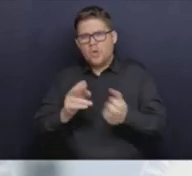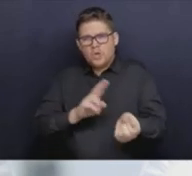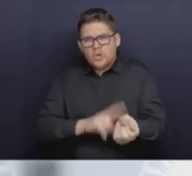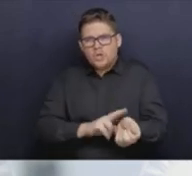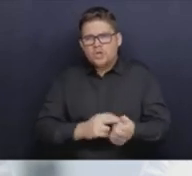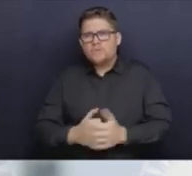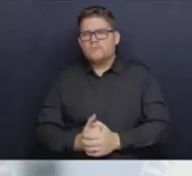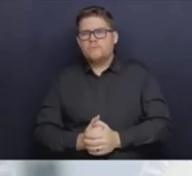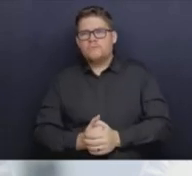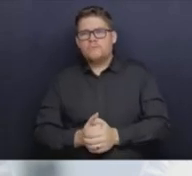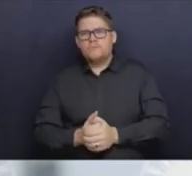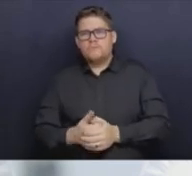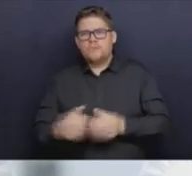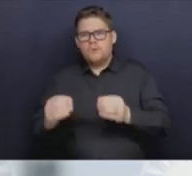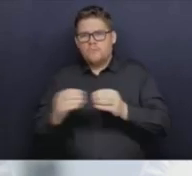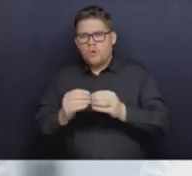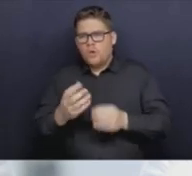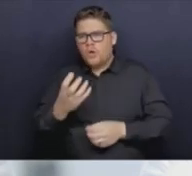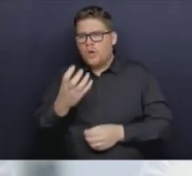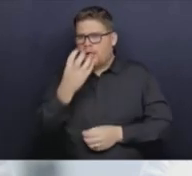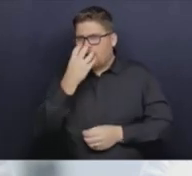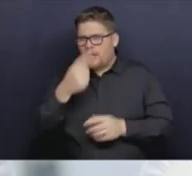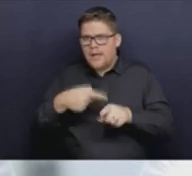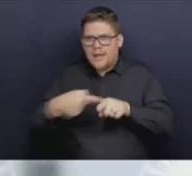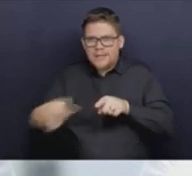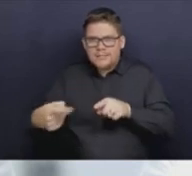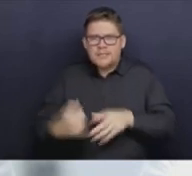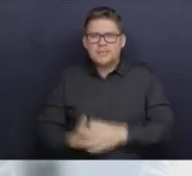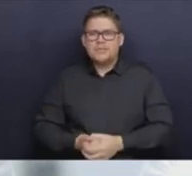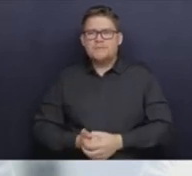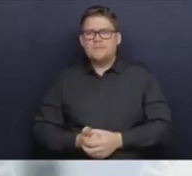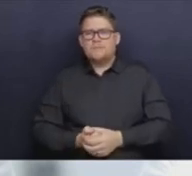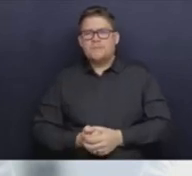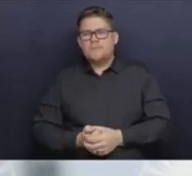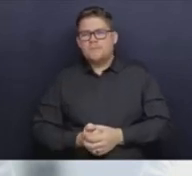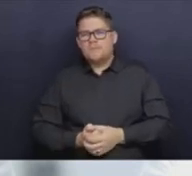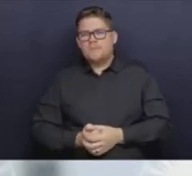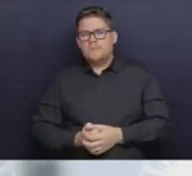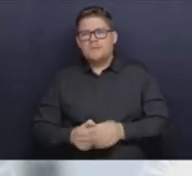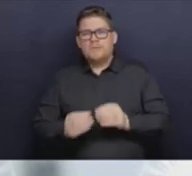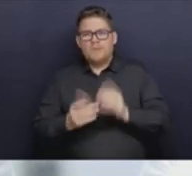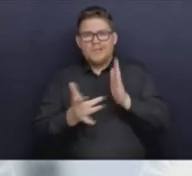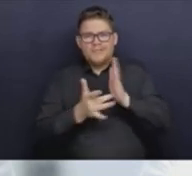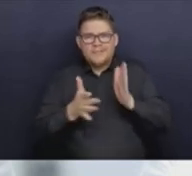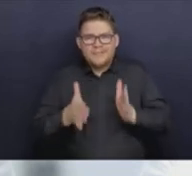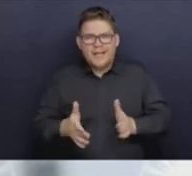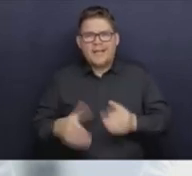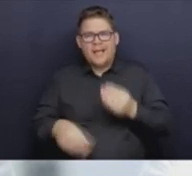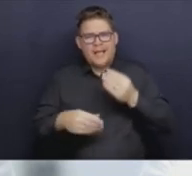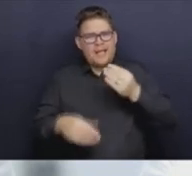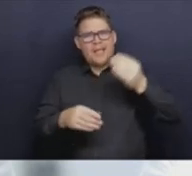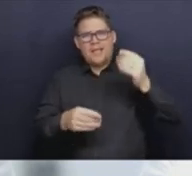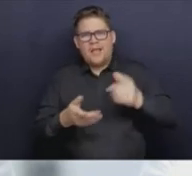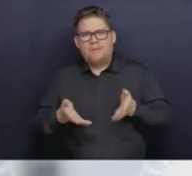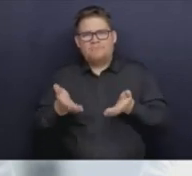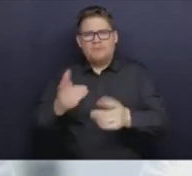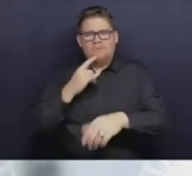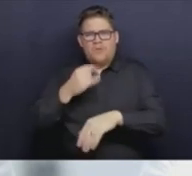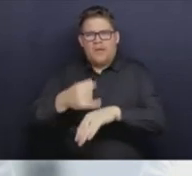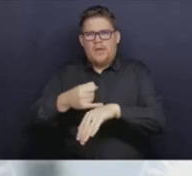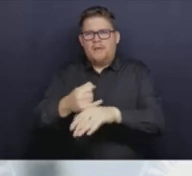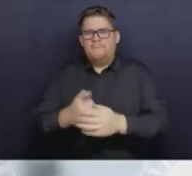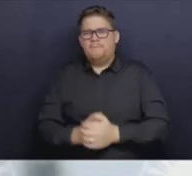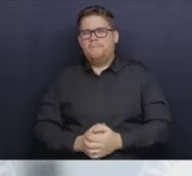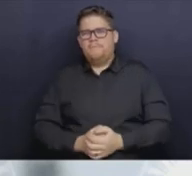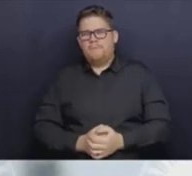anesthesiologists, adding medical device reprocessing technicians. And so that's the reason we did all of those things. I listed